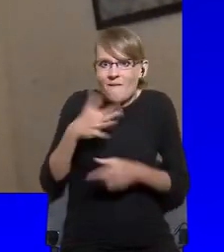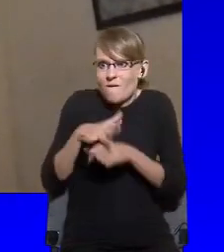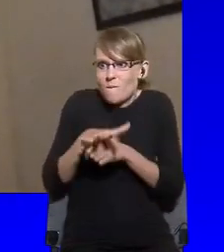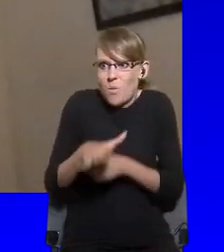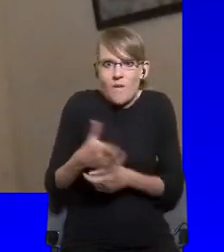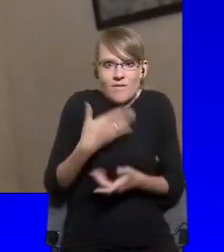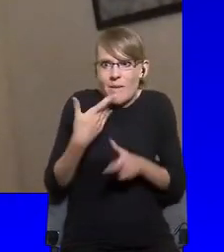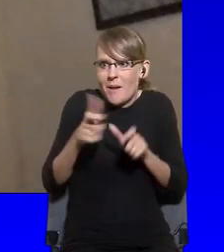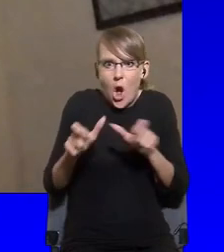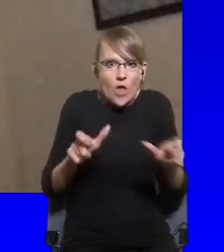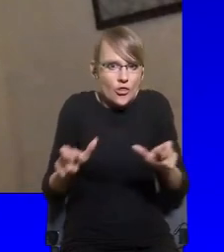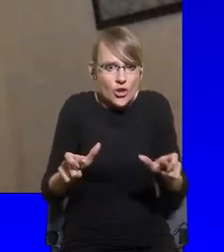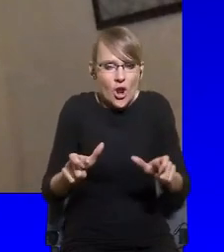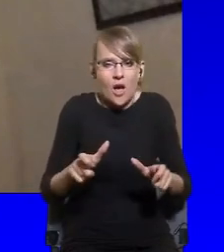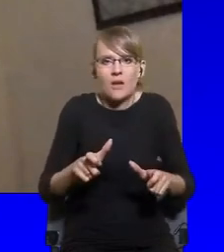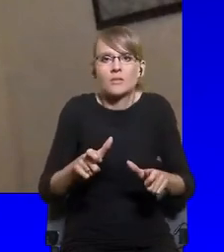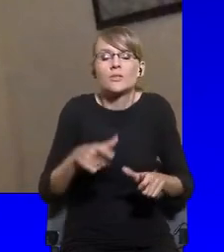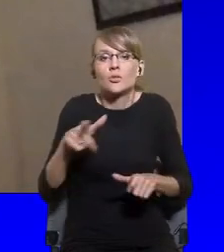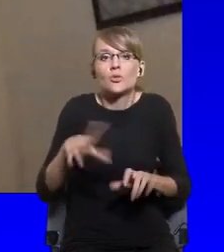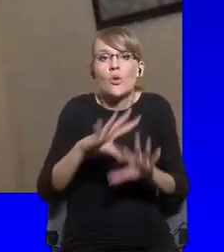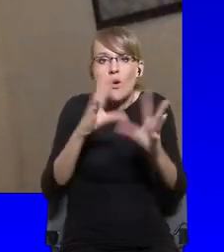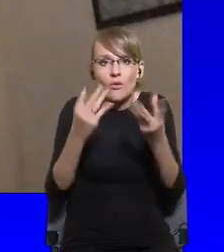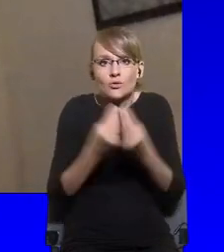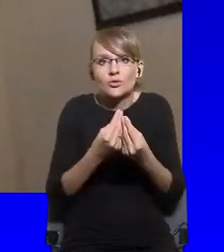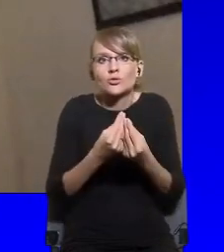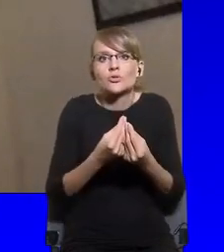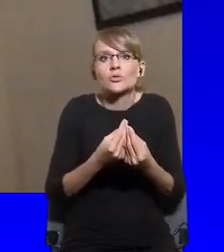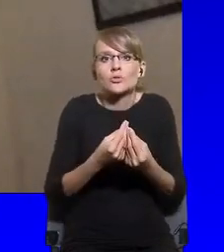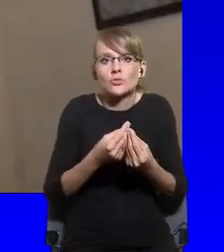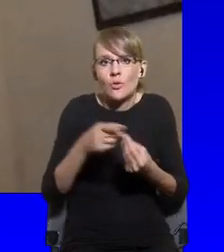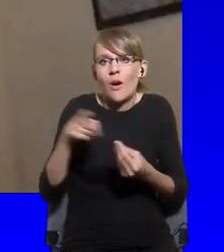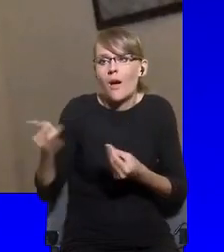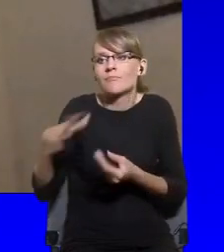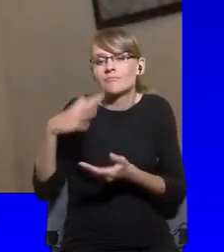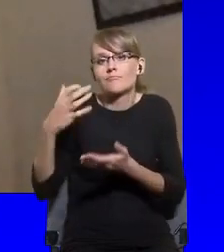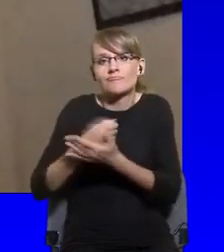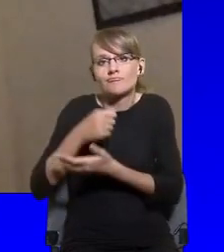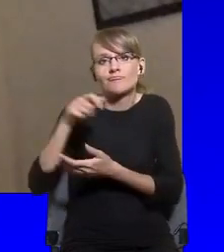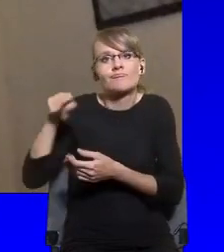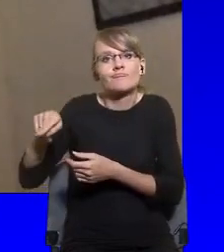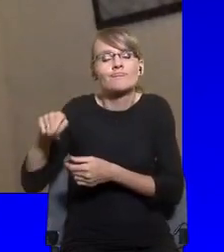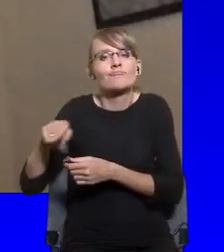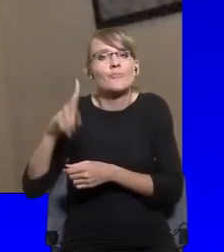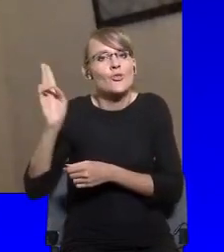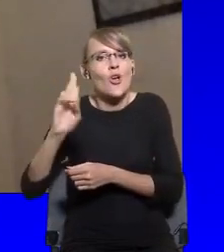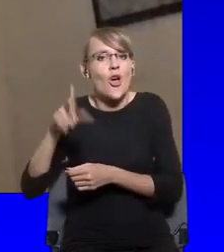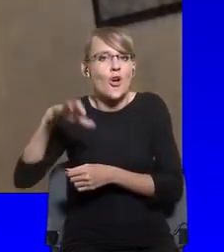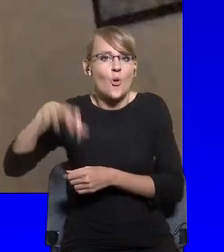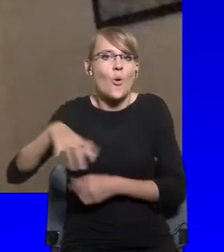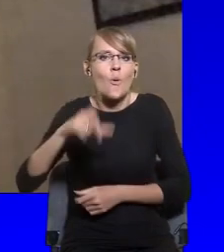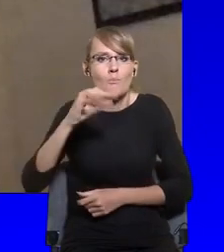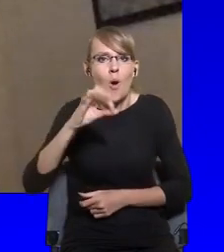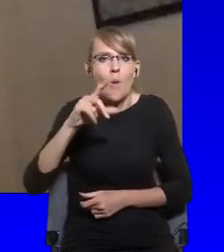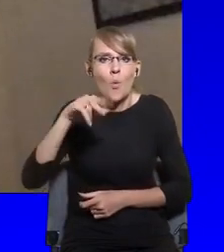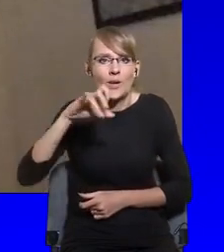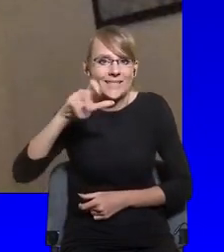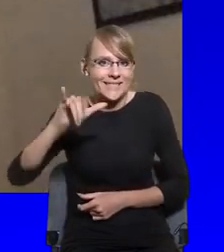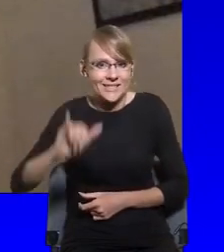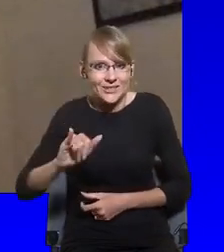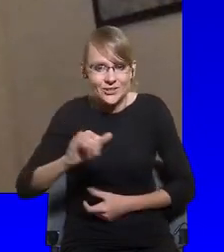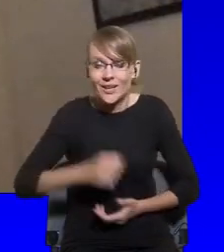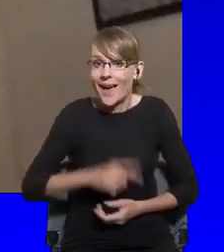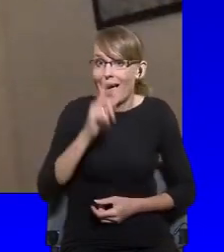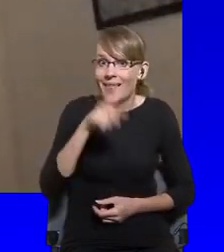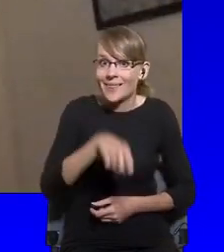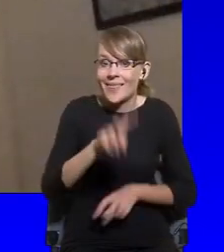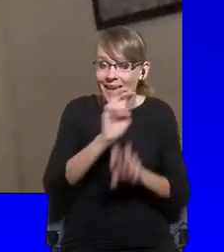But what's interesting about this crisis is that in many ways, COVID has actually tilted the